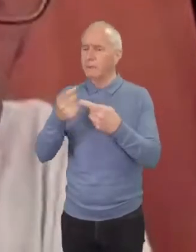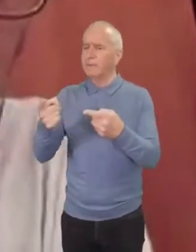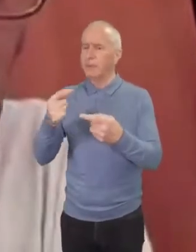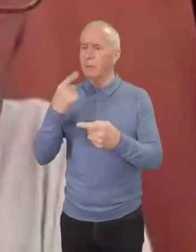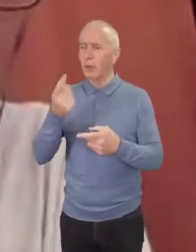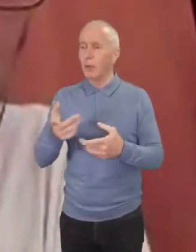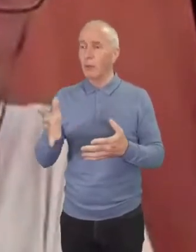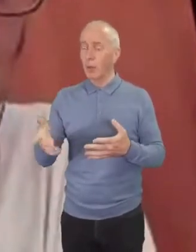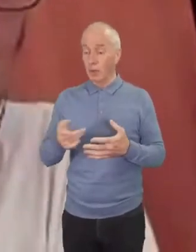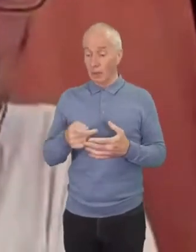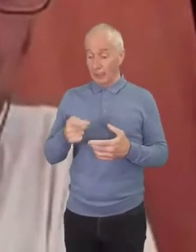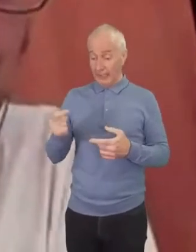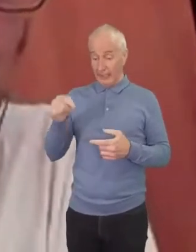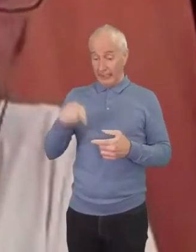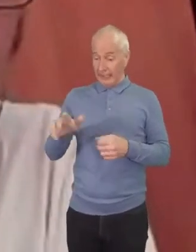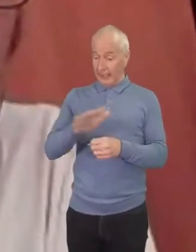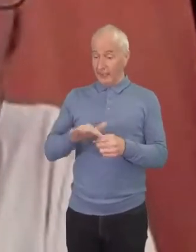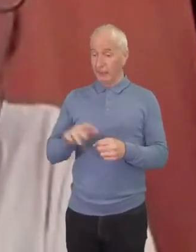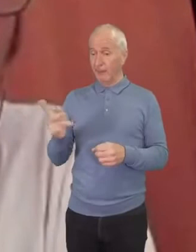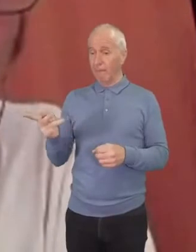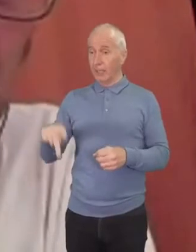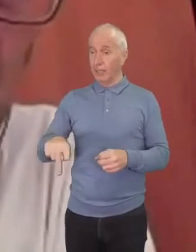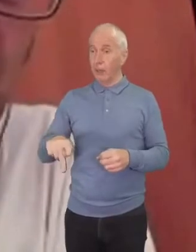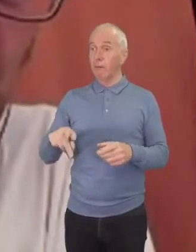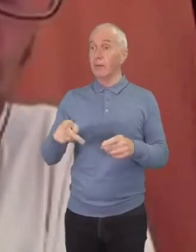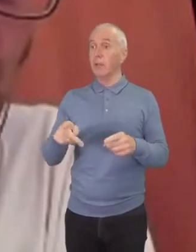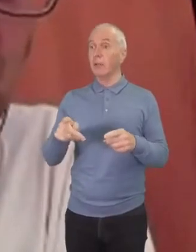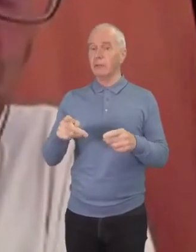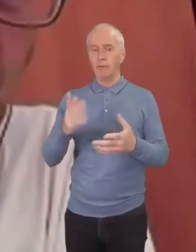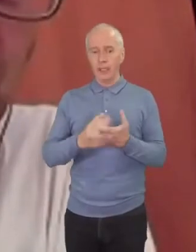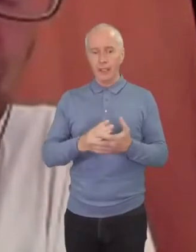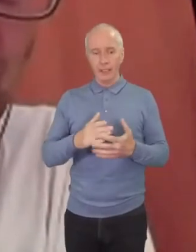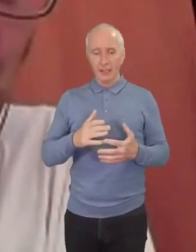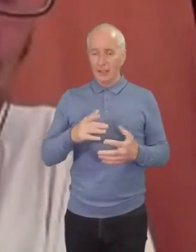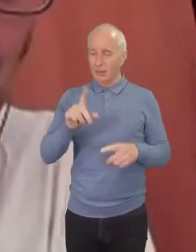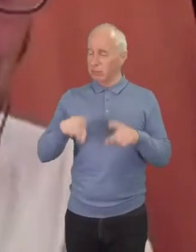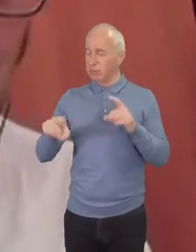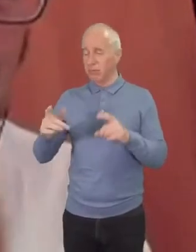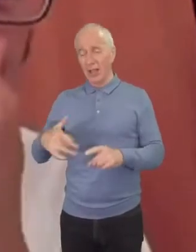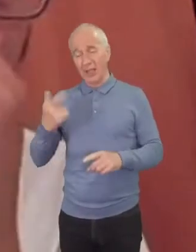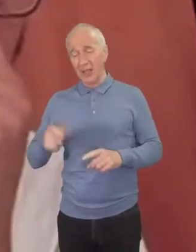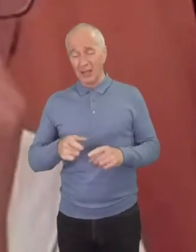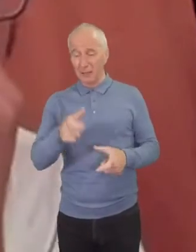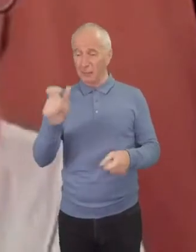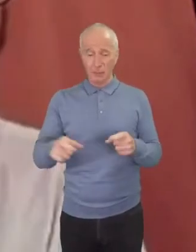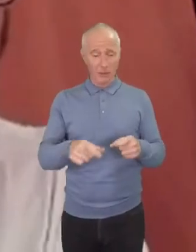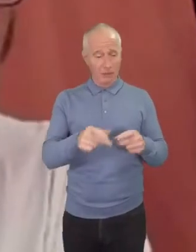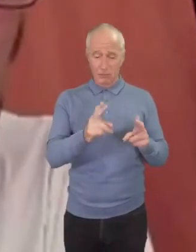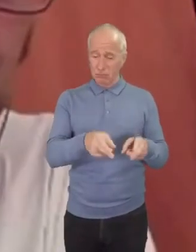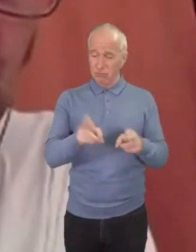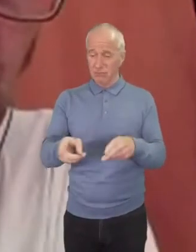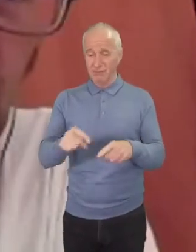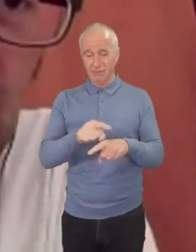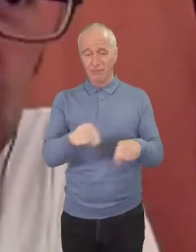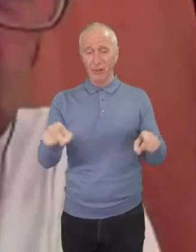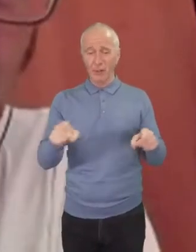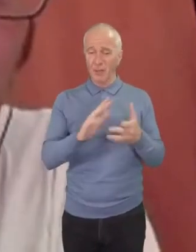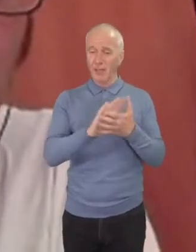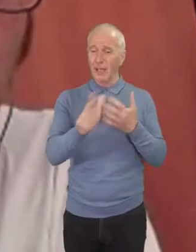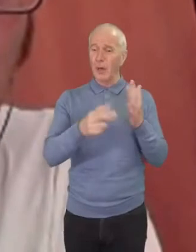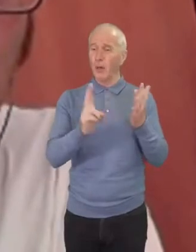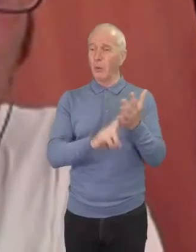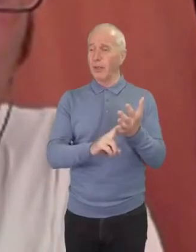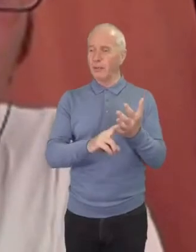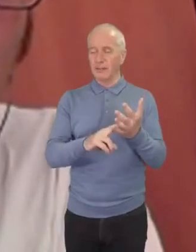that in philadelphia was um we had so many lives that were being lost to heroin um and to drug